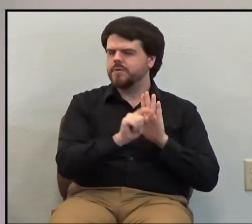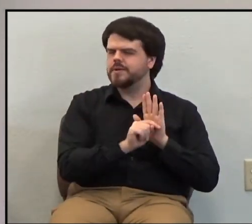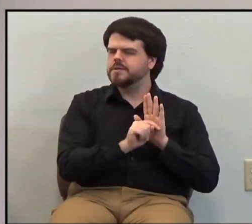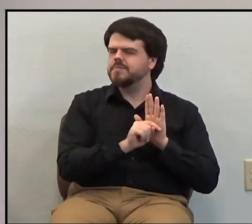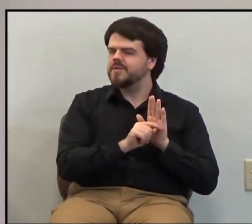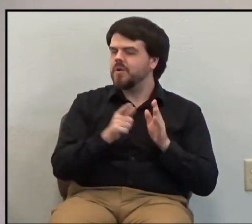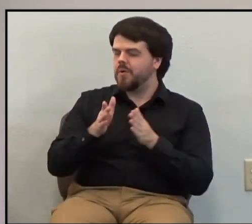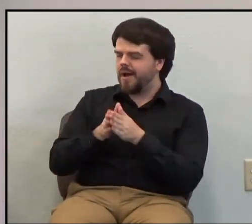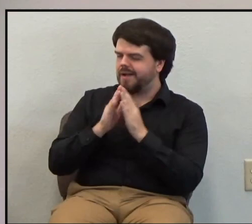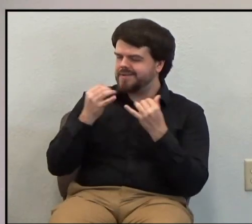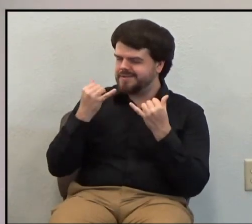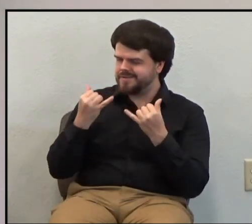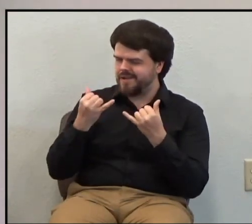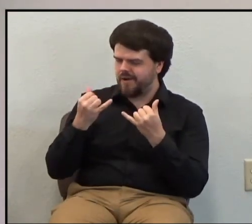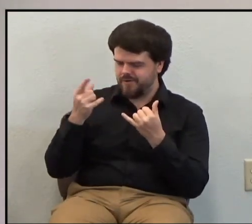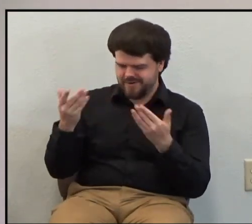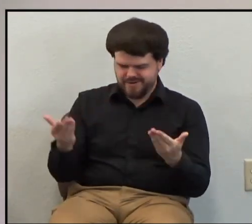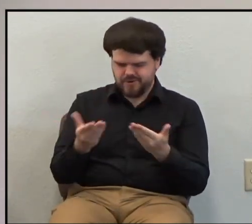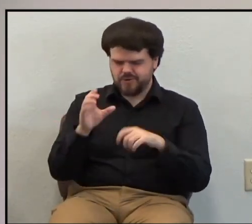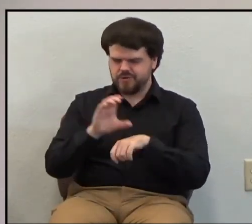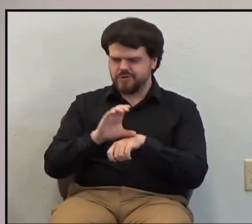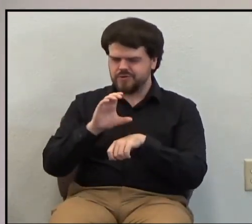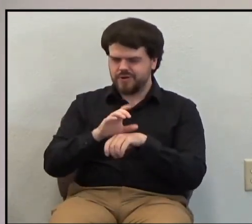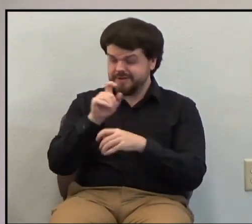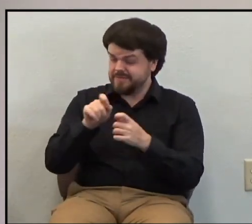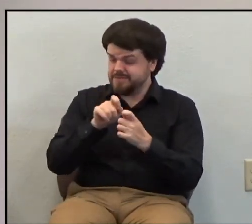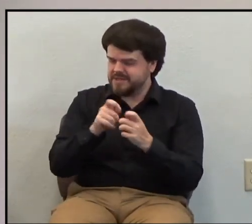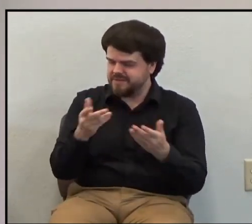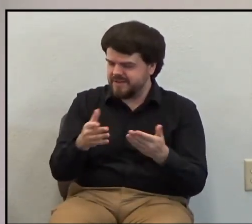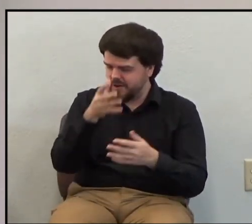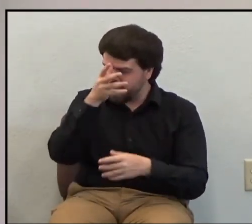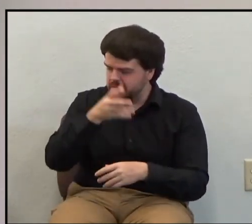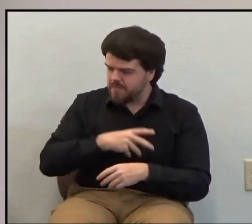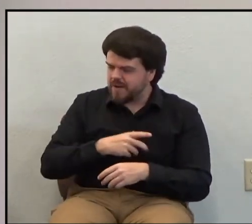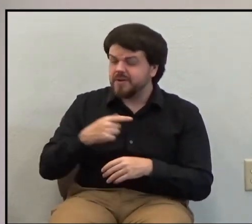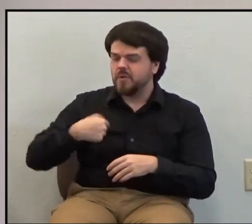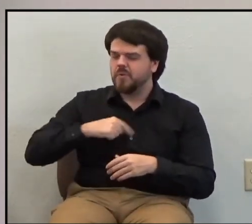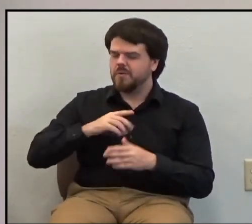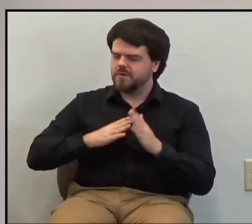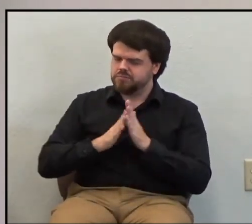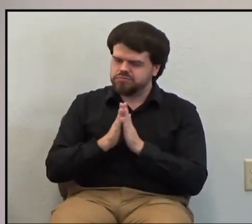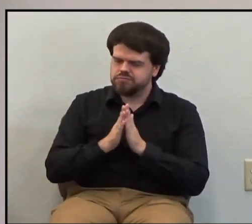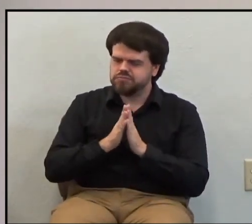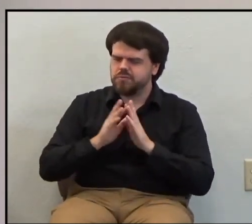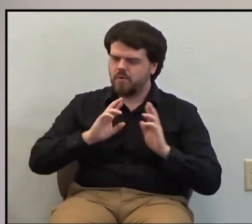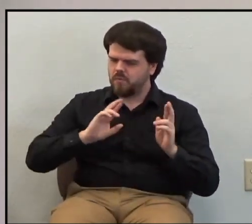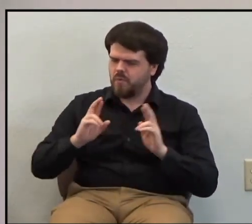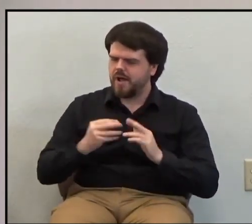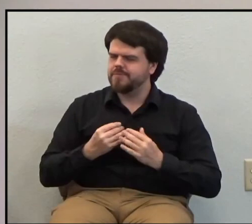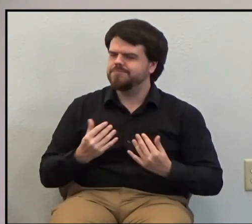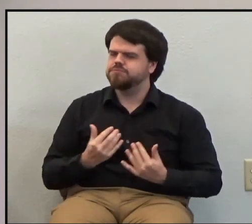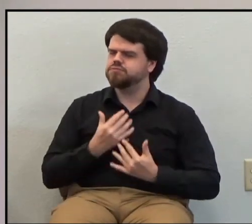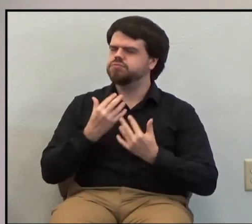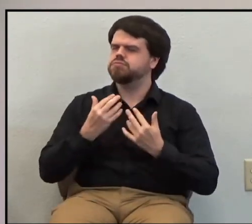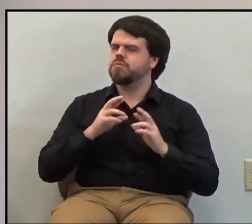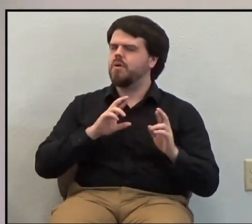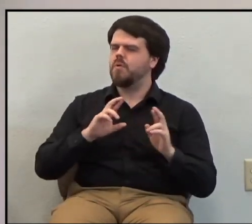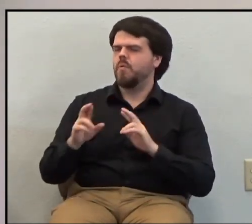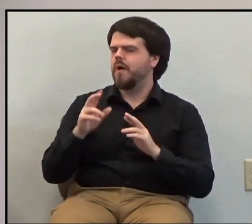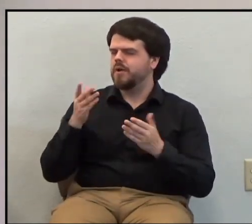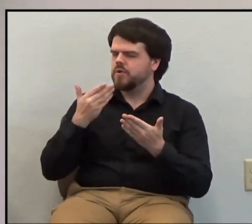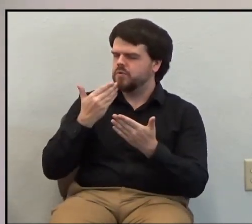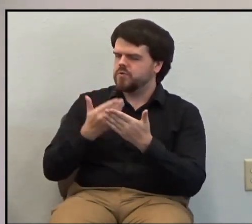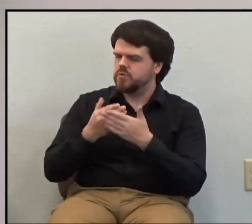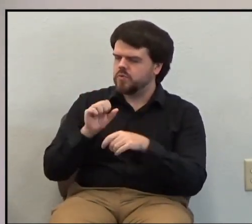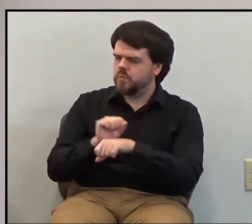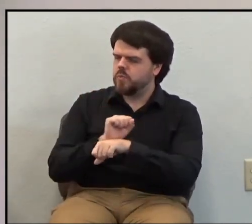so work in this church, particularly among the men, that you would stir us up to good works, to faithfulness to Christ, that we would